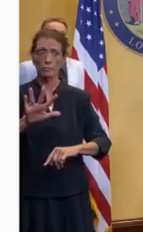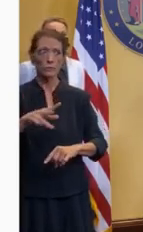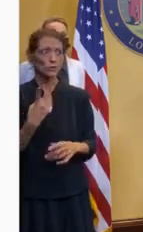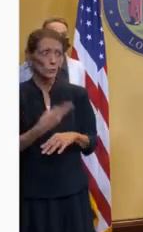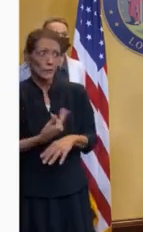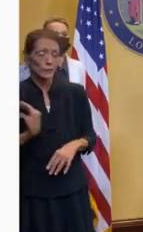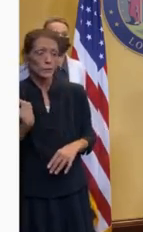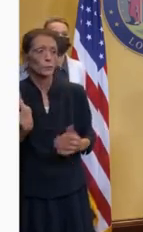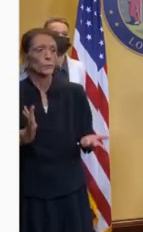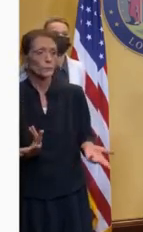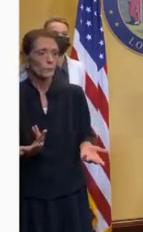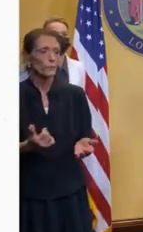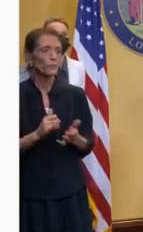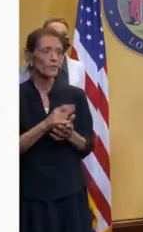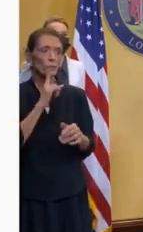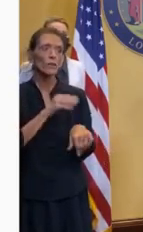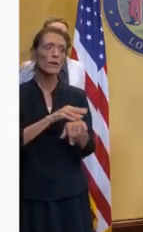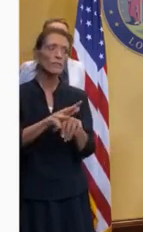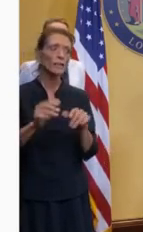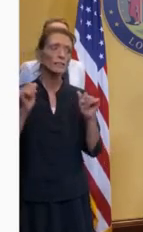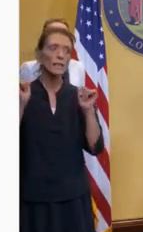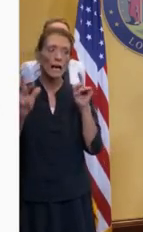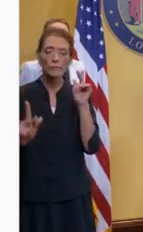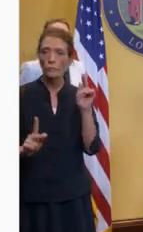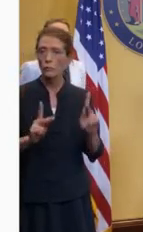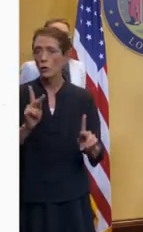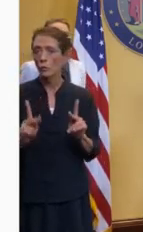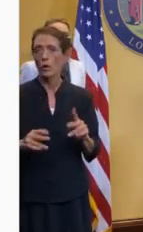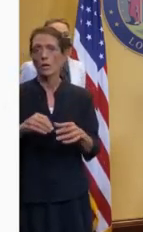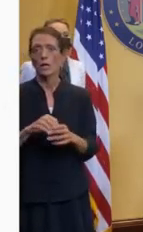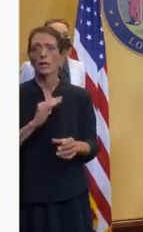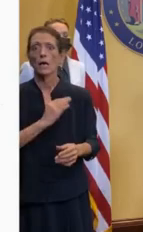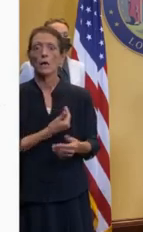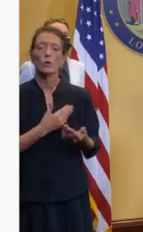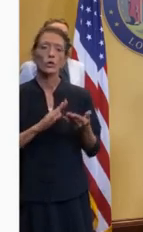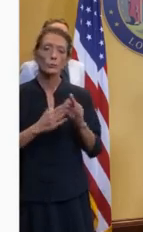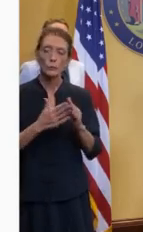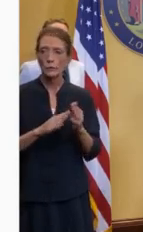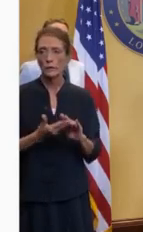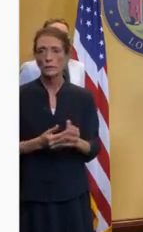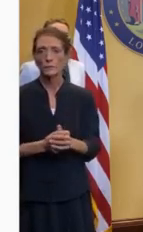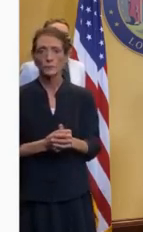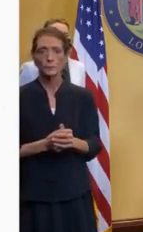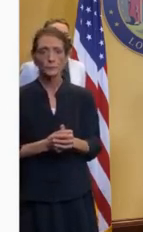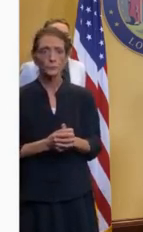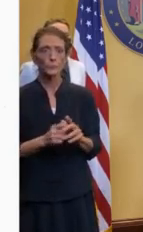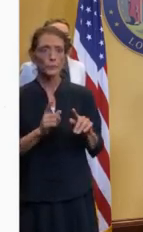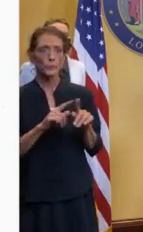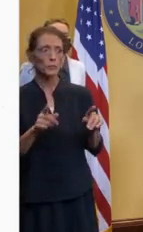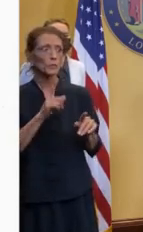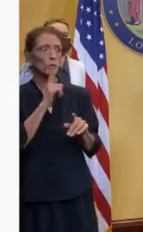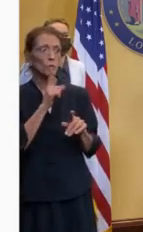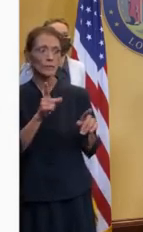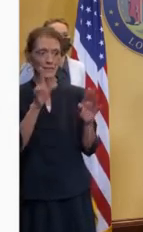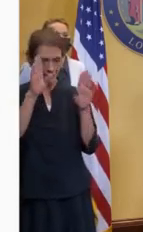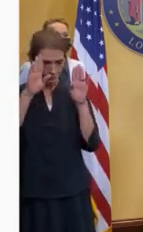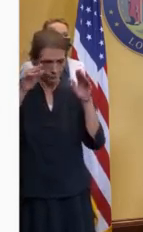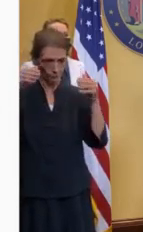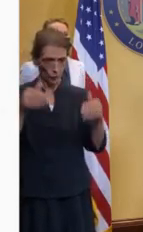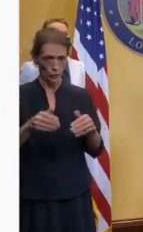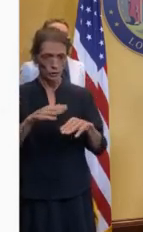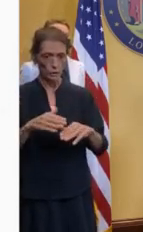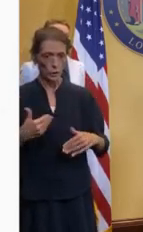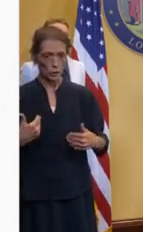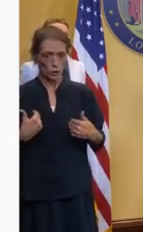This touches everyone in our community. But with a very laser focused on